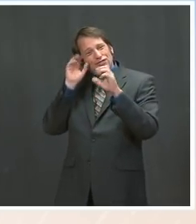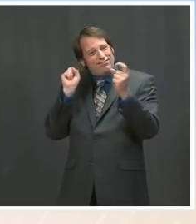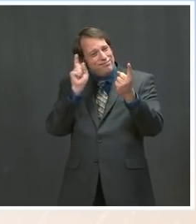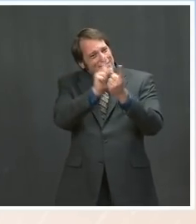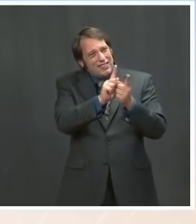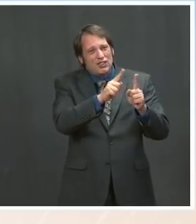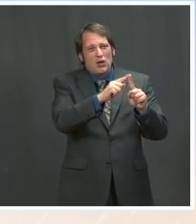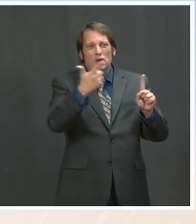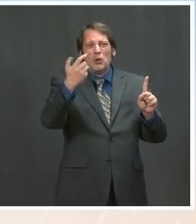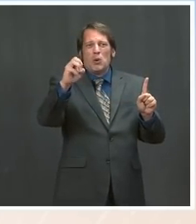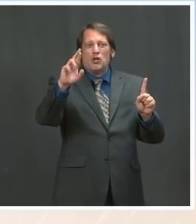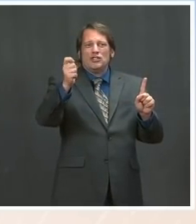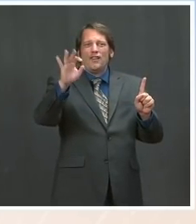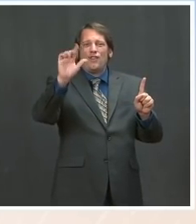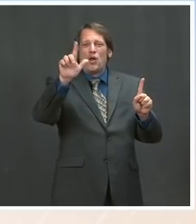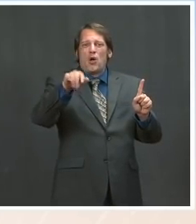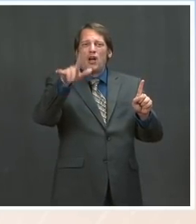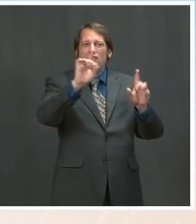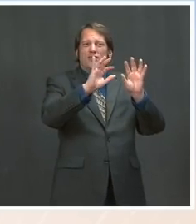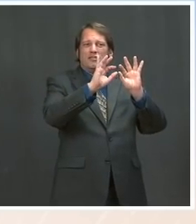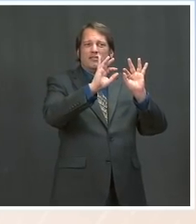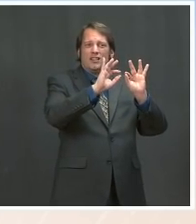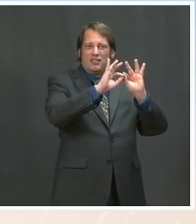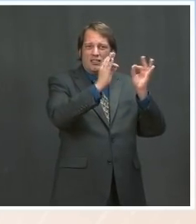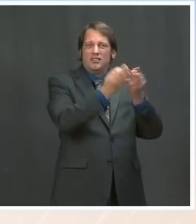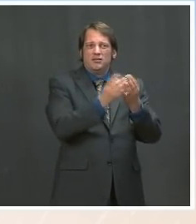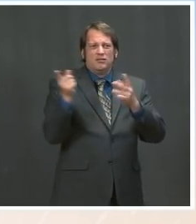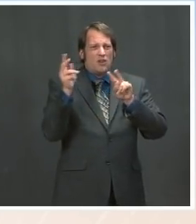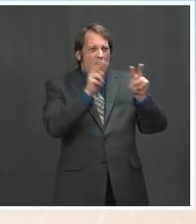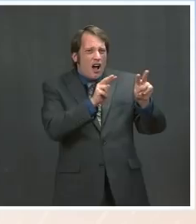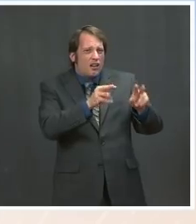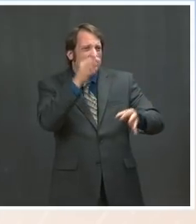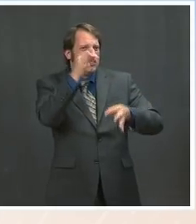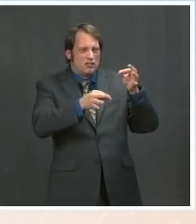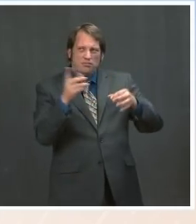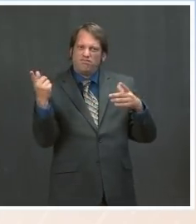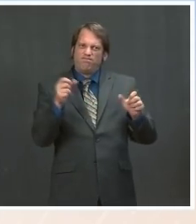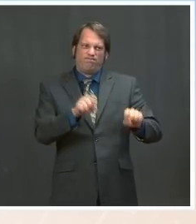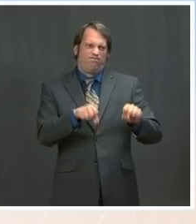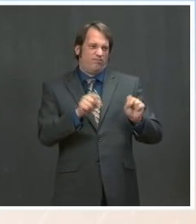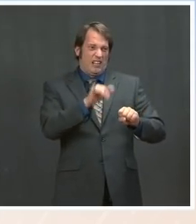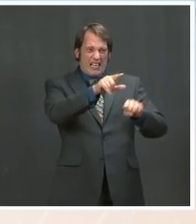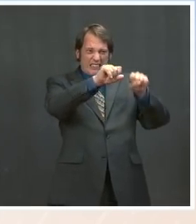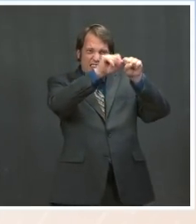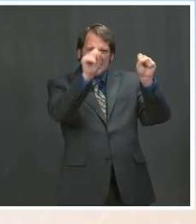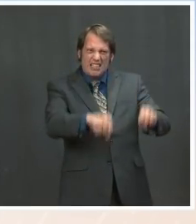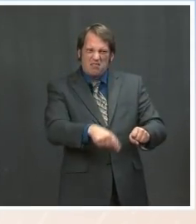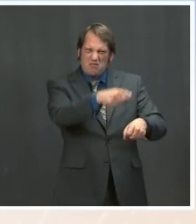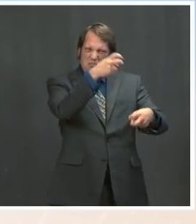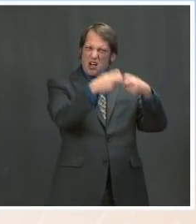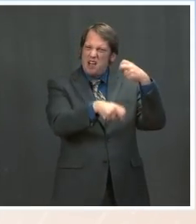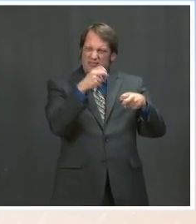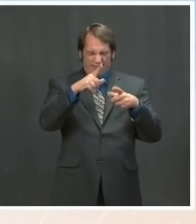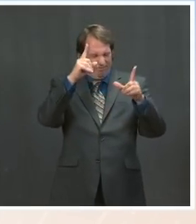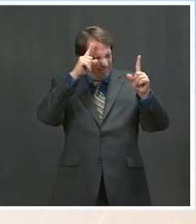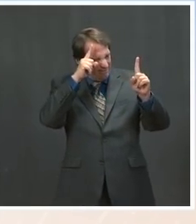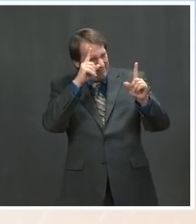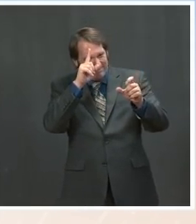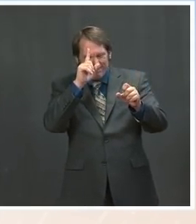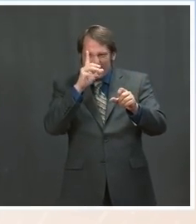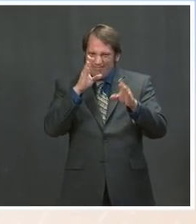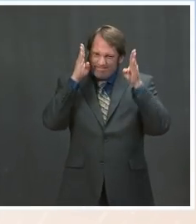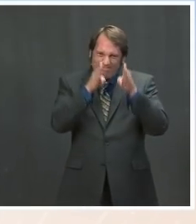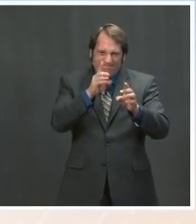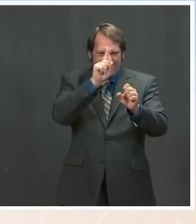is committed to undoing this longstanding systemic problem. His view is also that exercising First Amendment rights and protesting